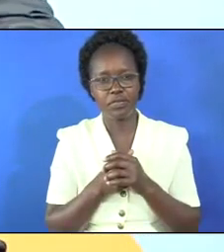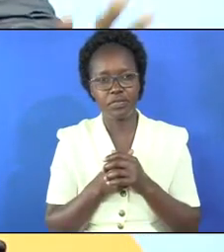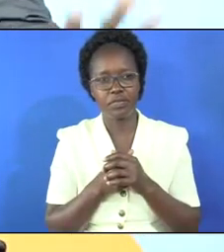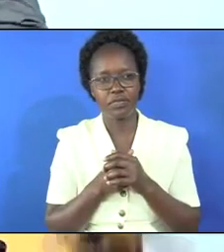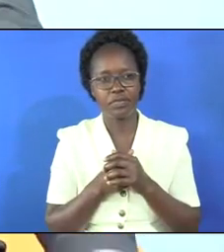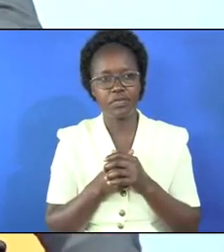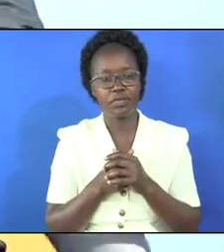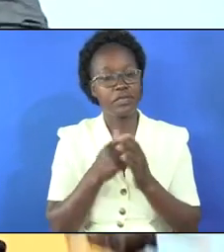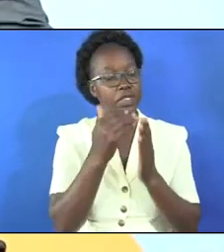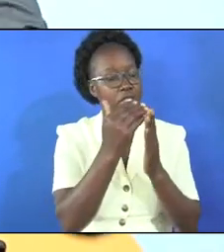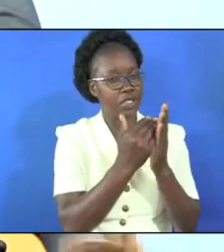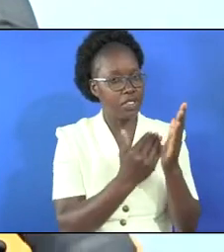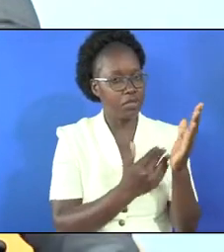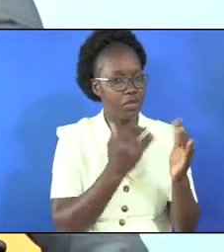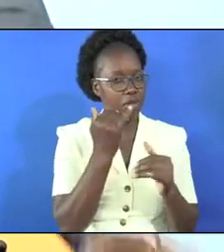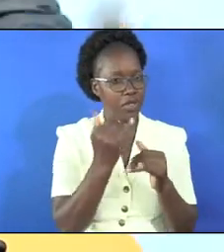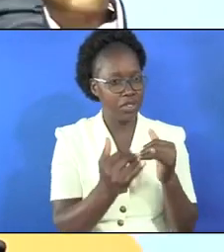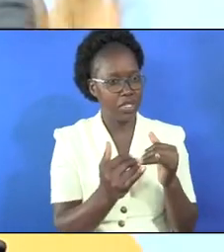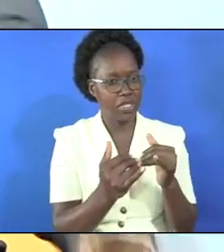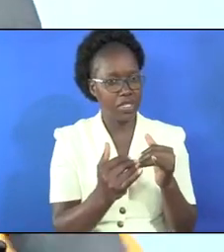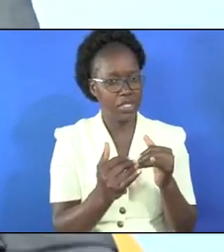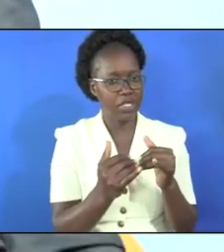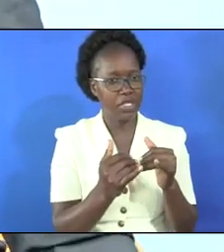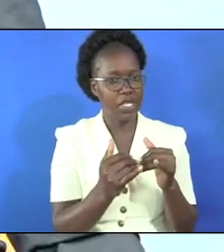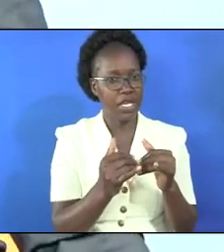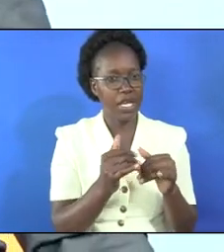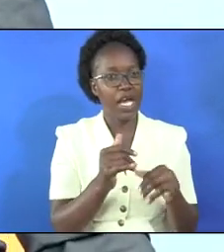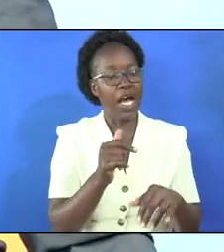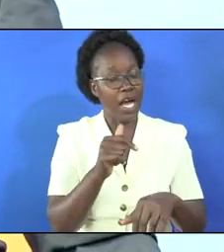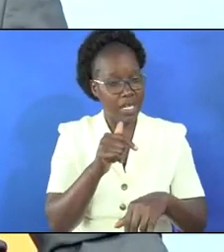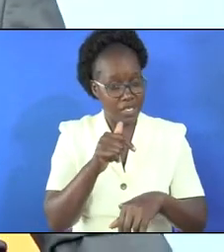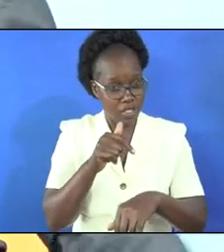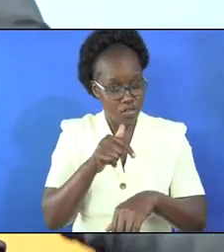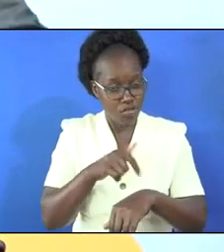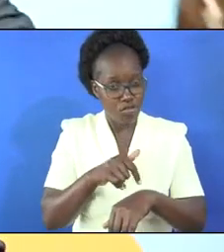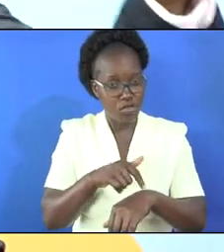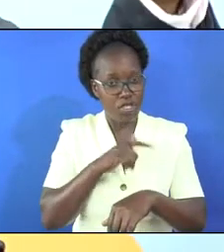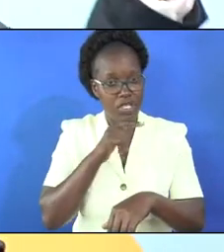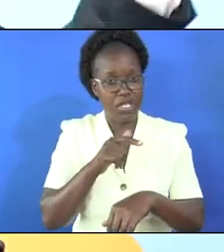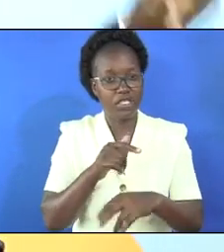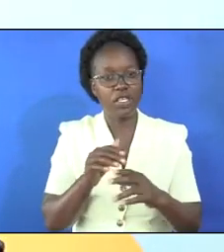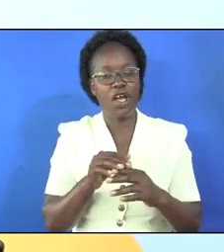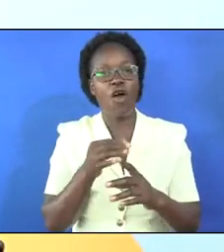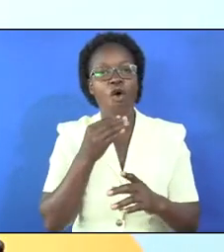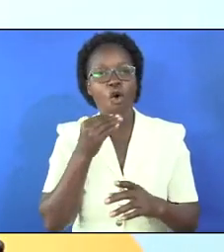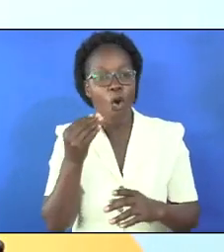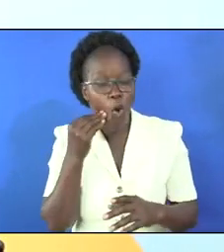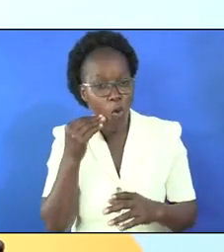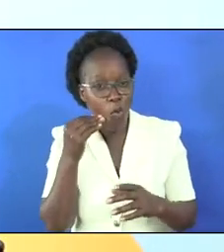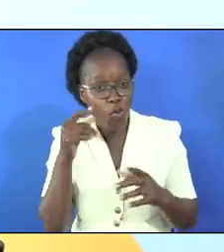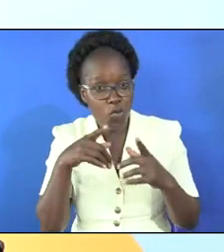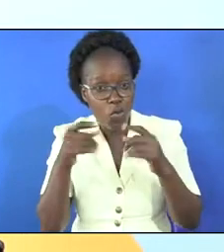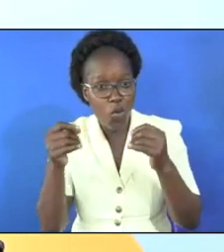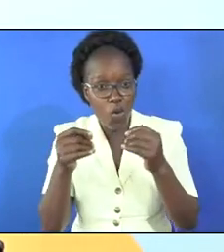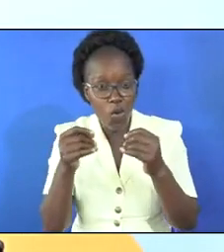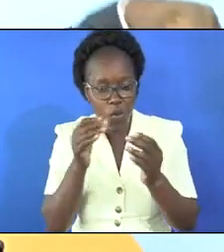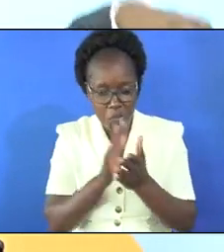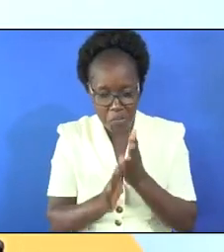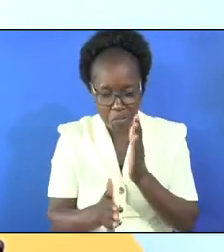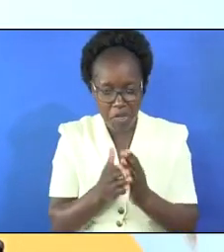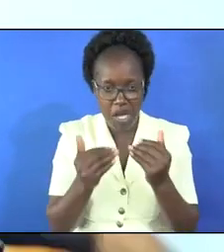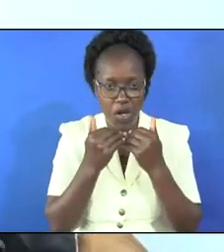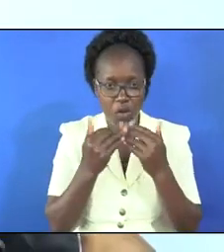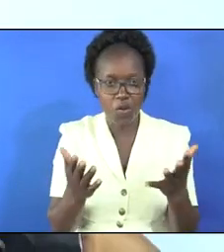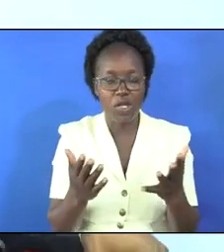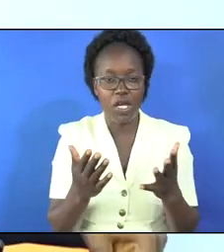the way the program has ended at one i have no home to go so